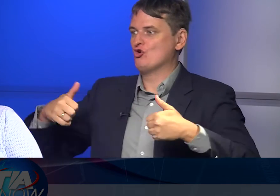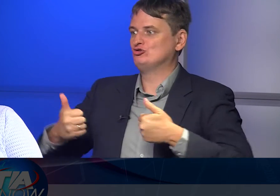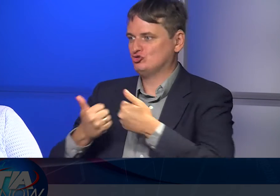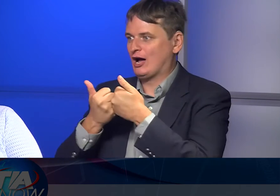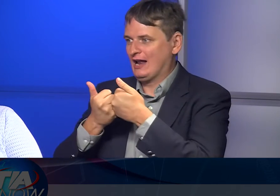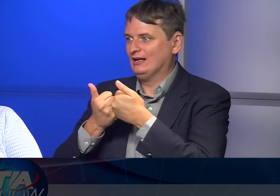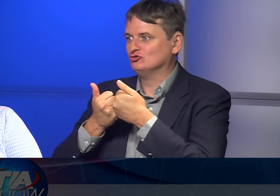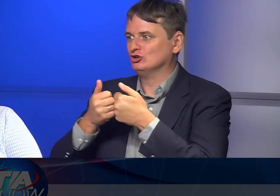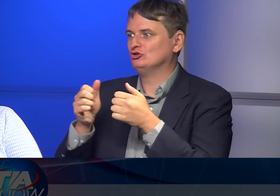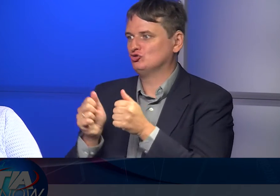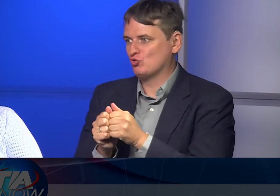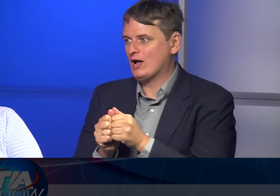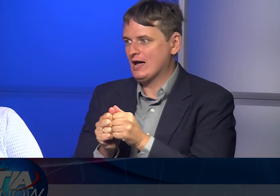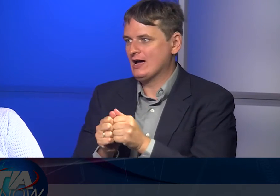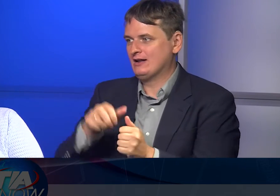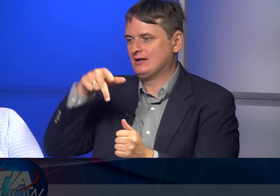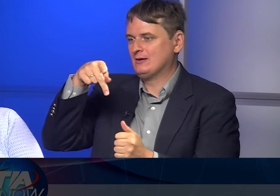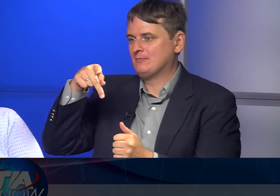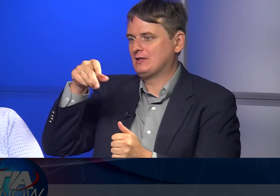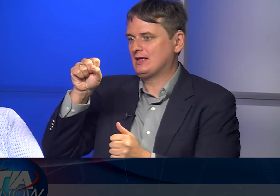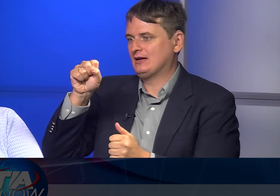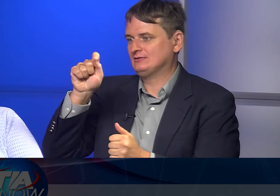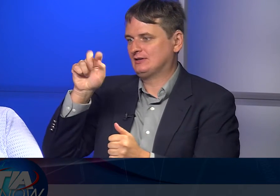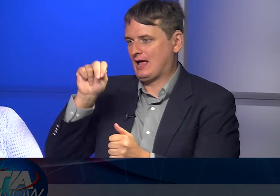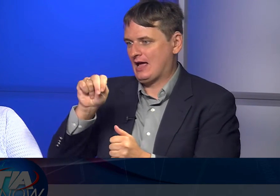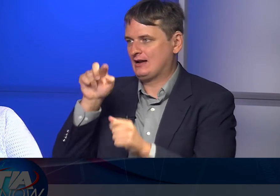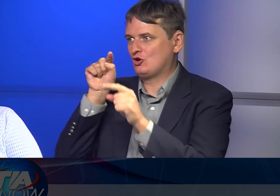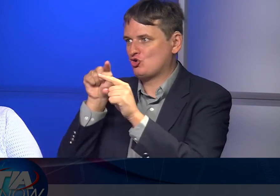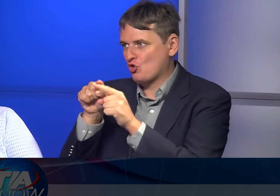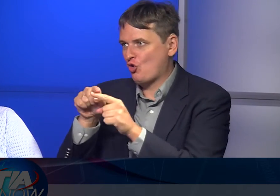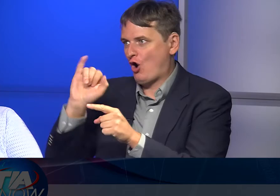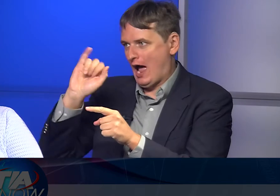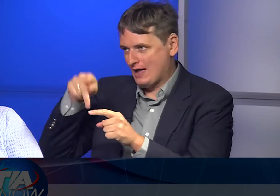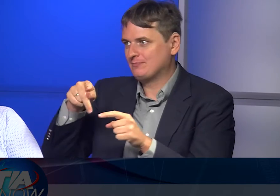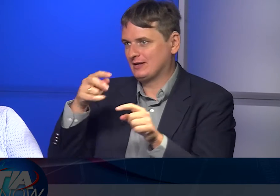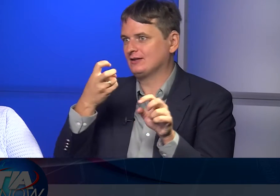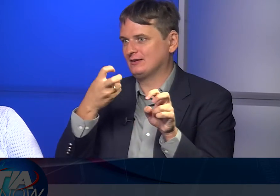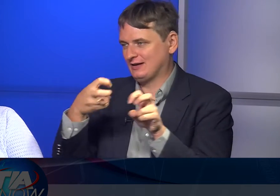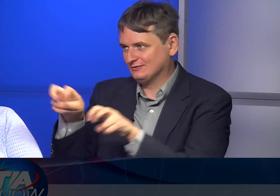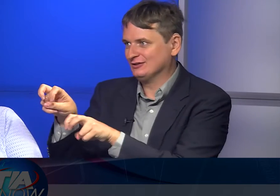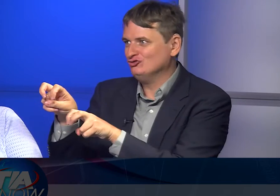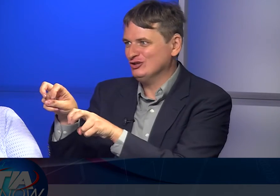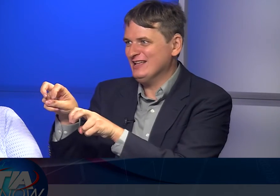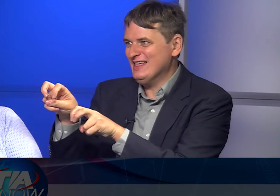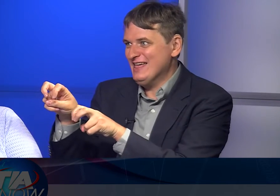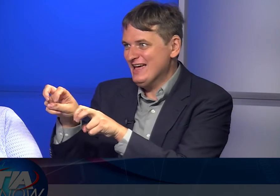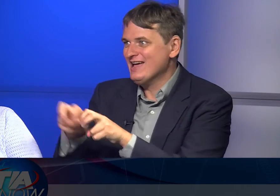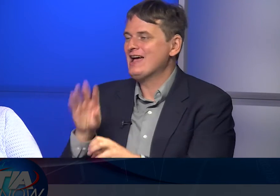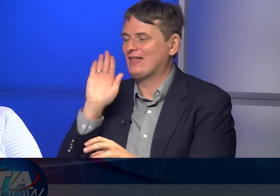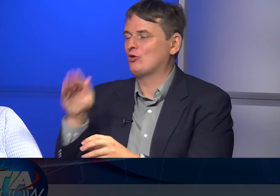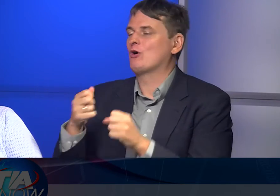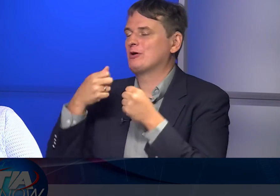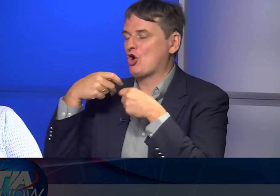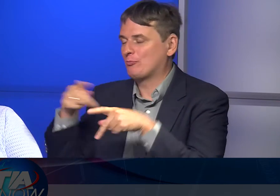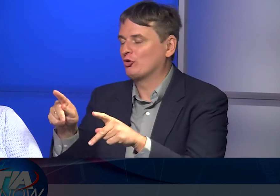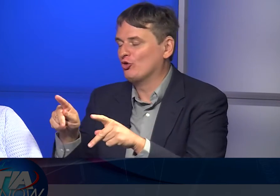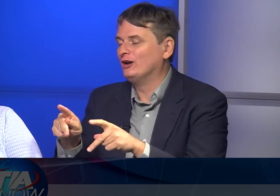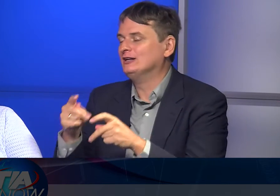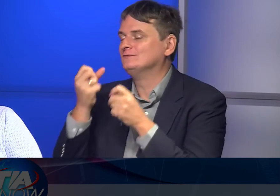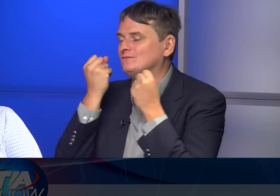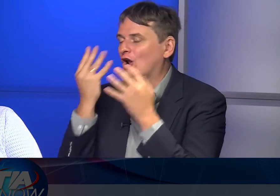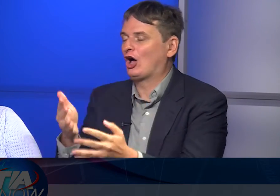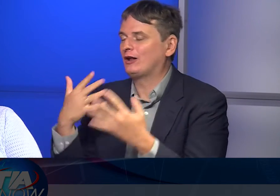example, we face a large challenge with PS10 to IP transition.